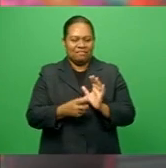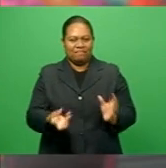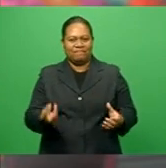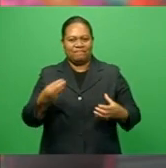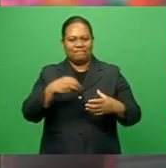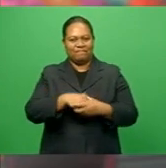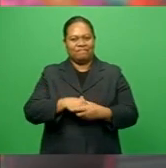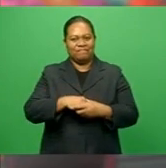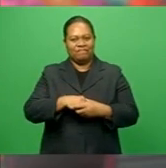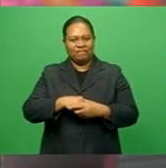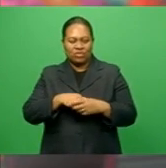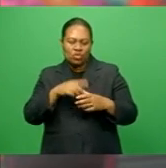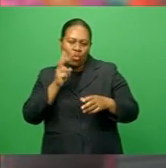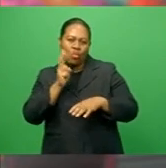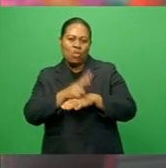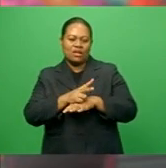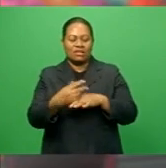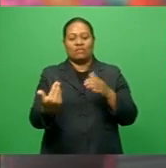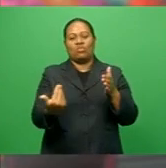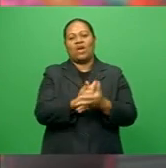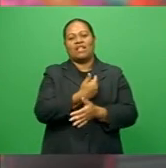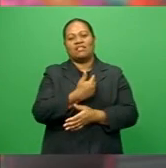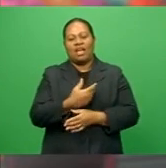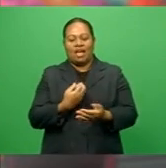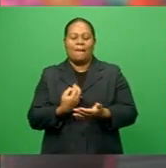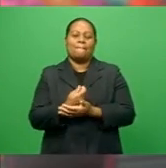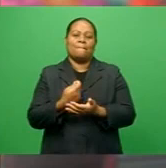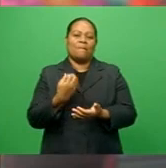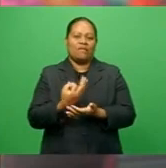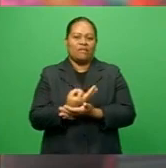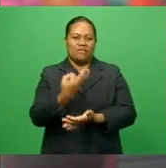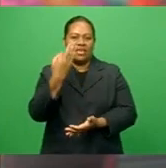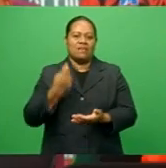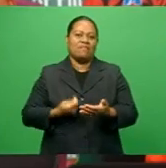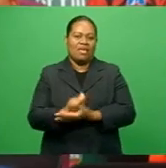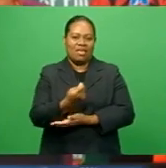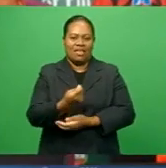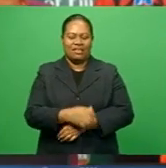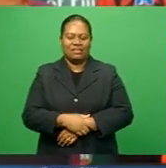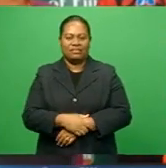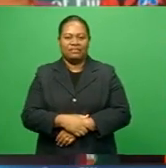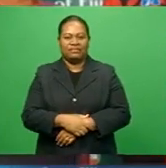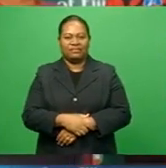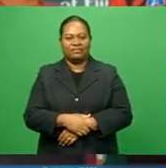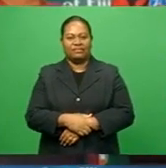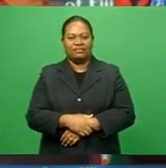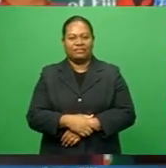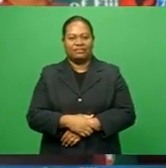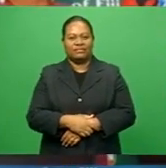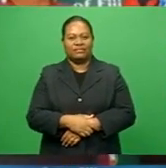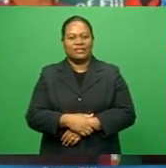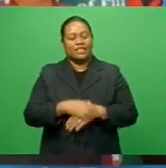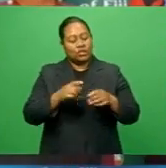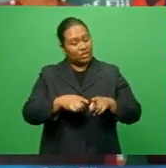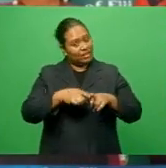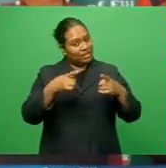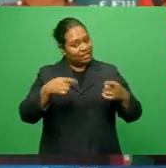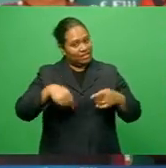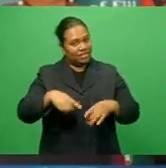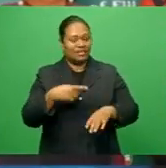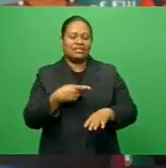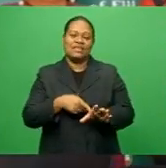spectators will have to pay an entry fee. Carlaini Tavi with the details. The difference this year is that